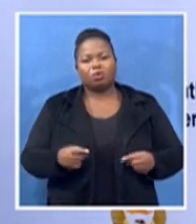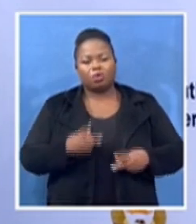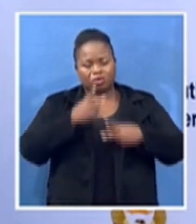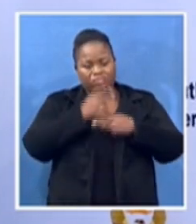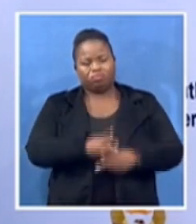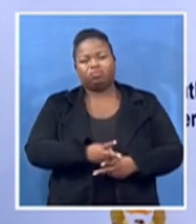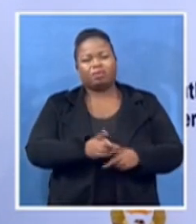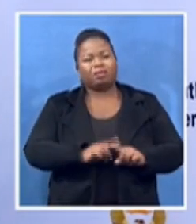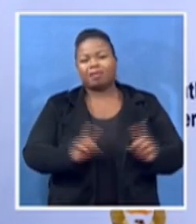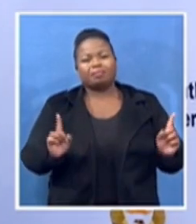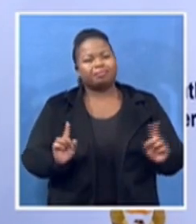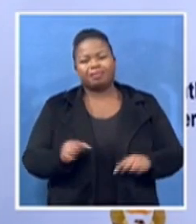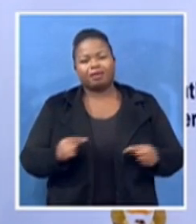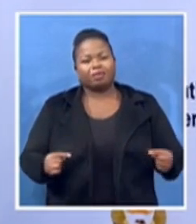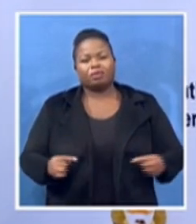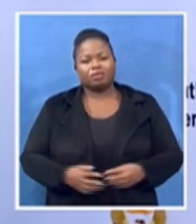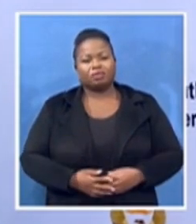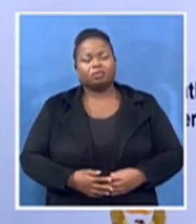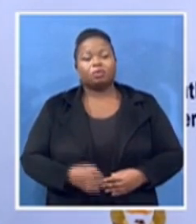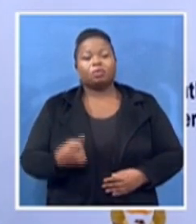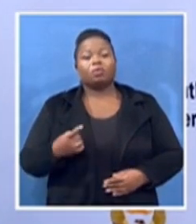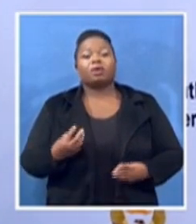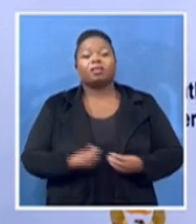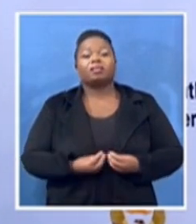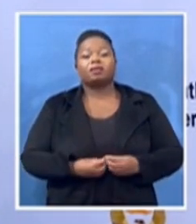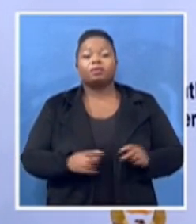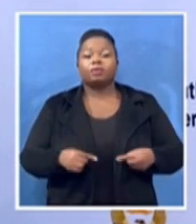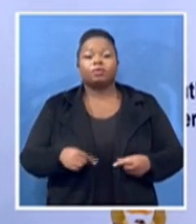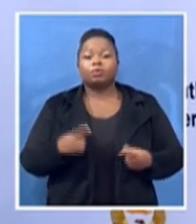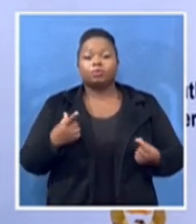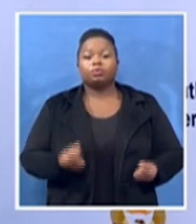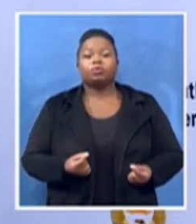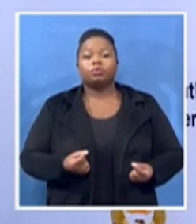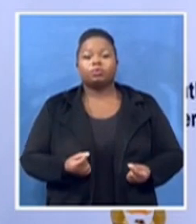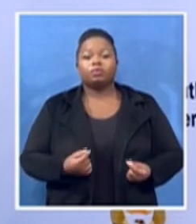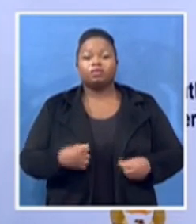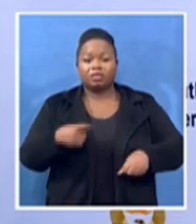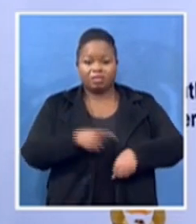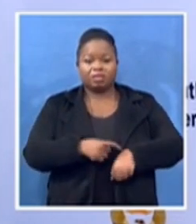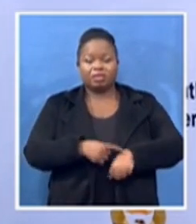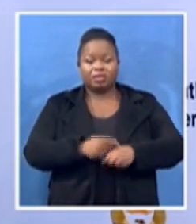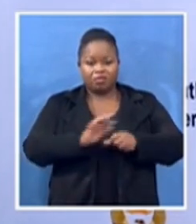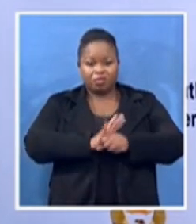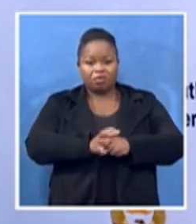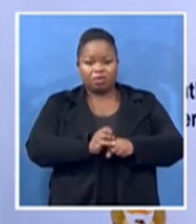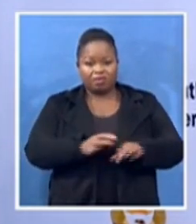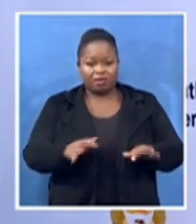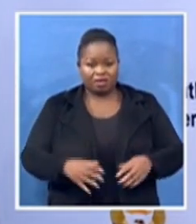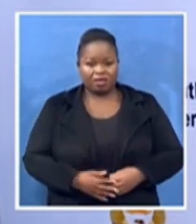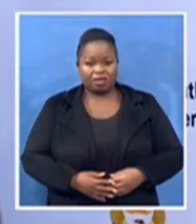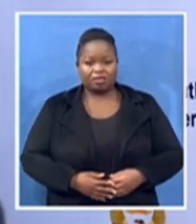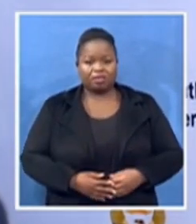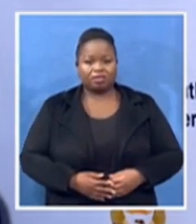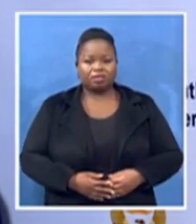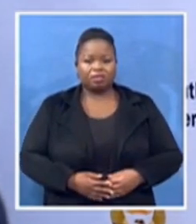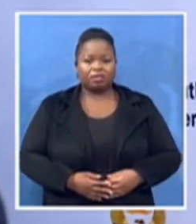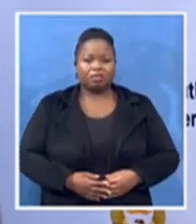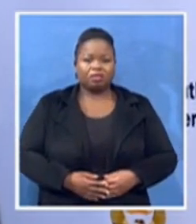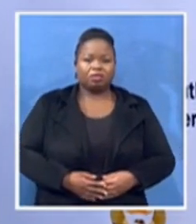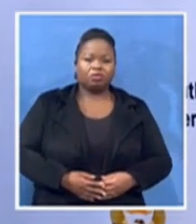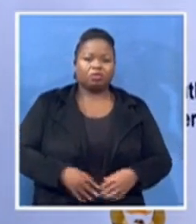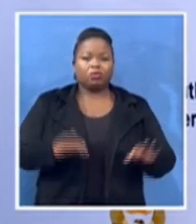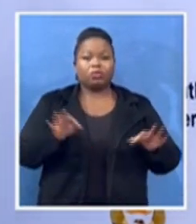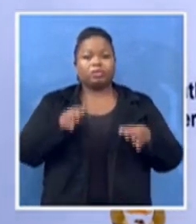cannot do we're trying to understand during this time of corona perhaps is to is to is to sing whilst we have got